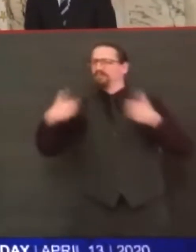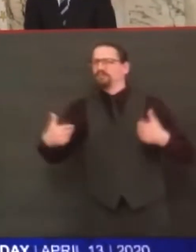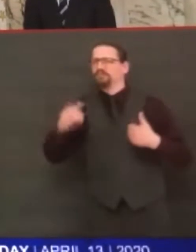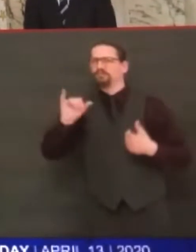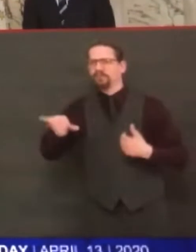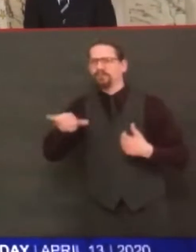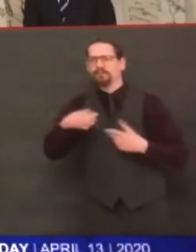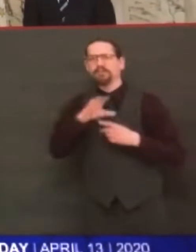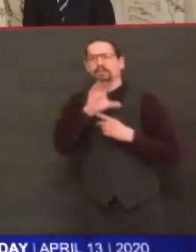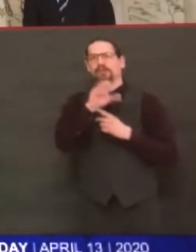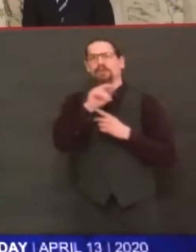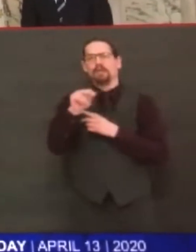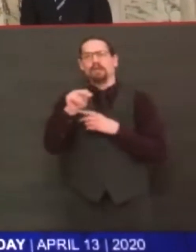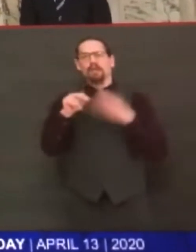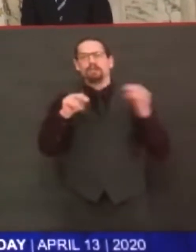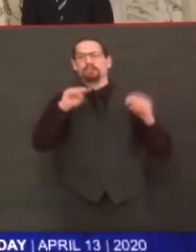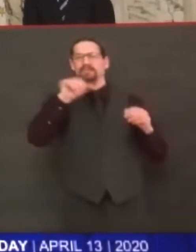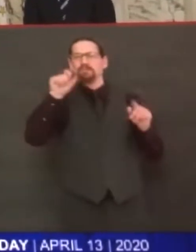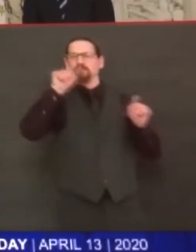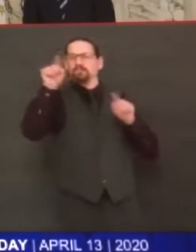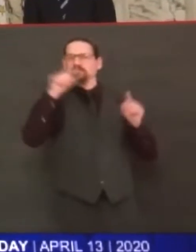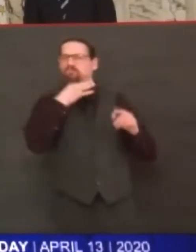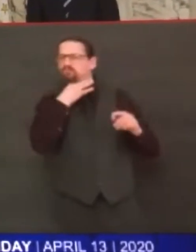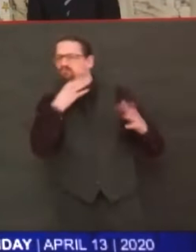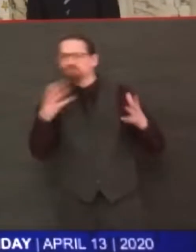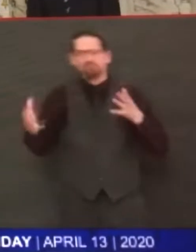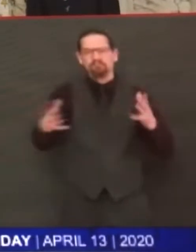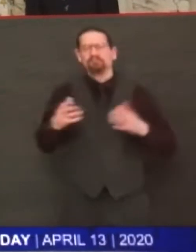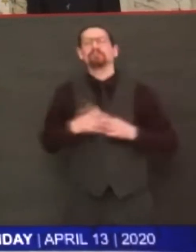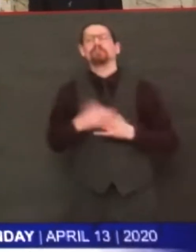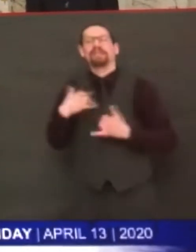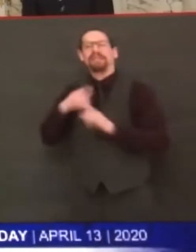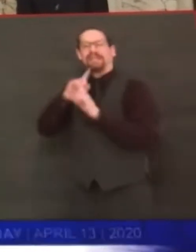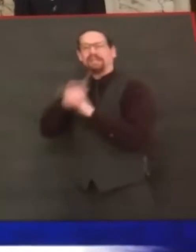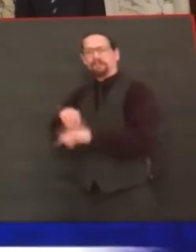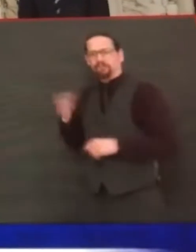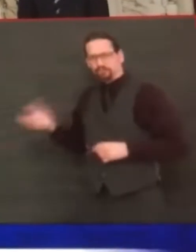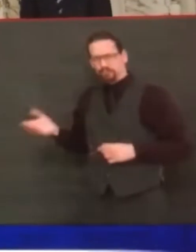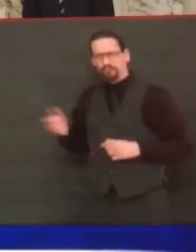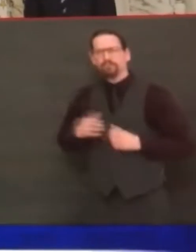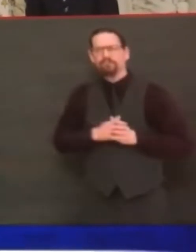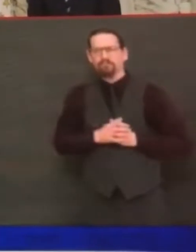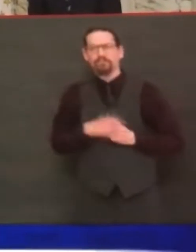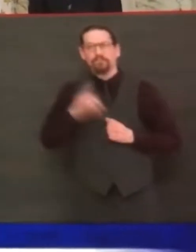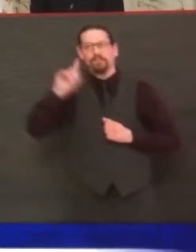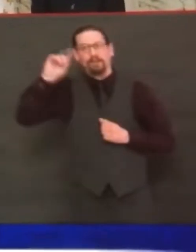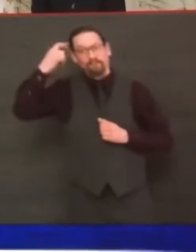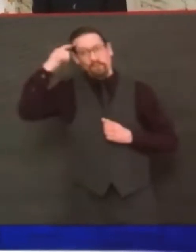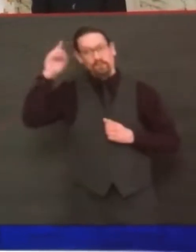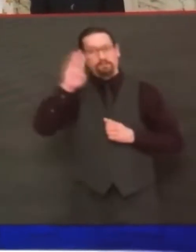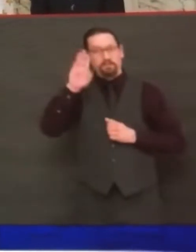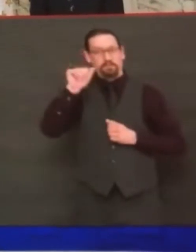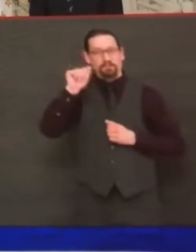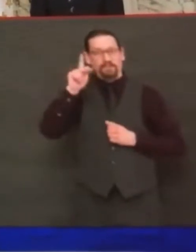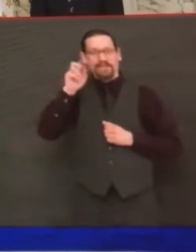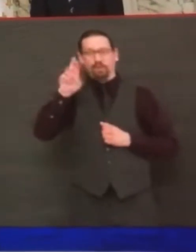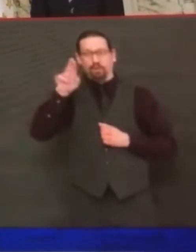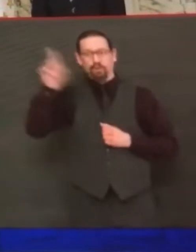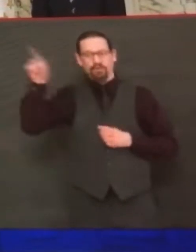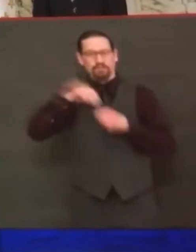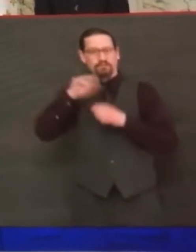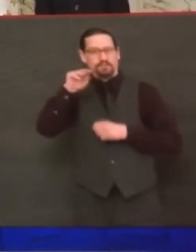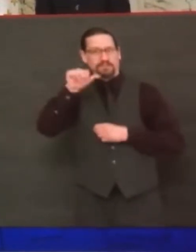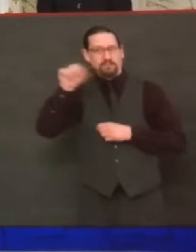probably most important is with Governor Baker since we in Massachusetts share a number of very large employers.